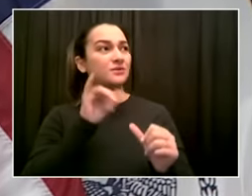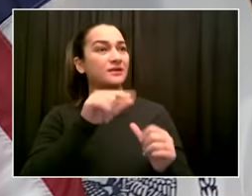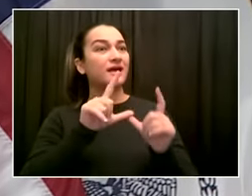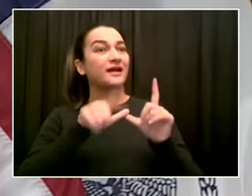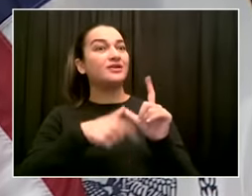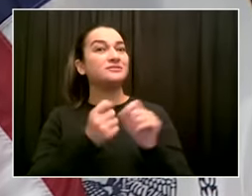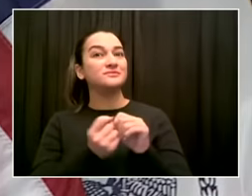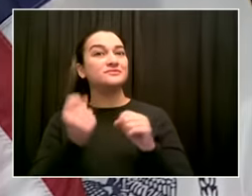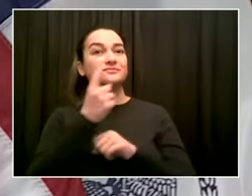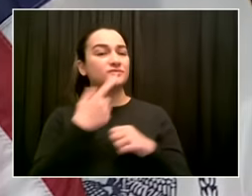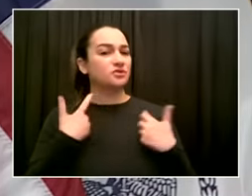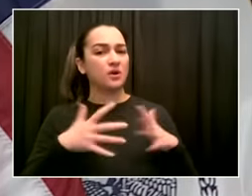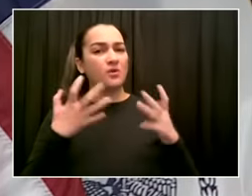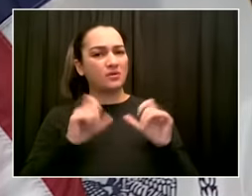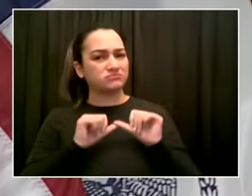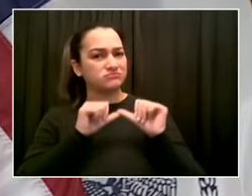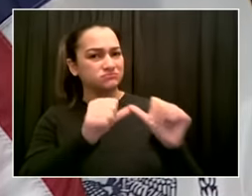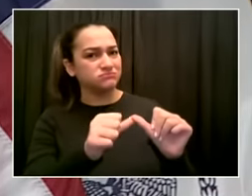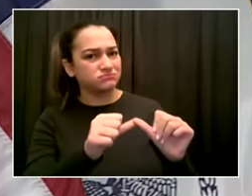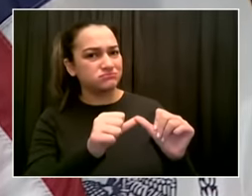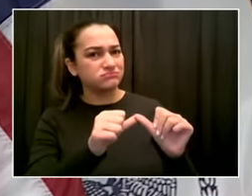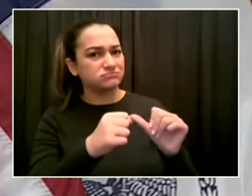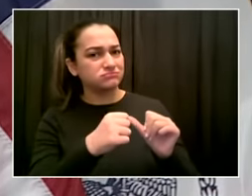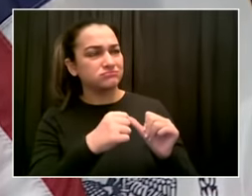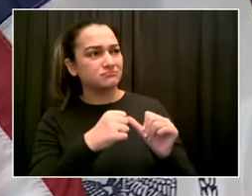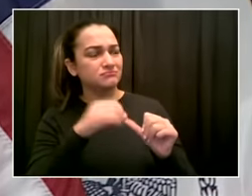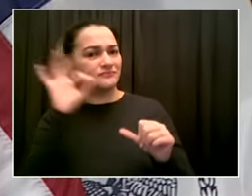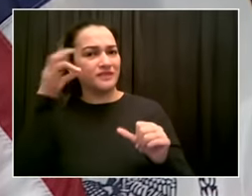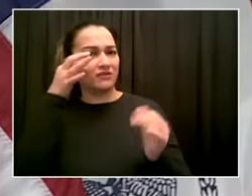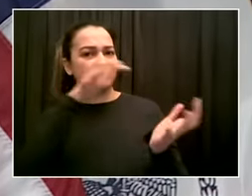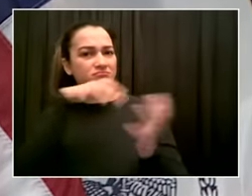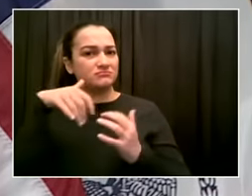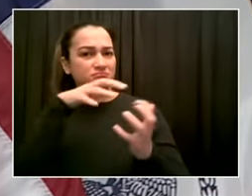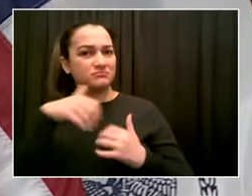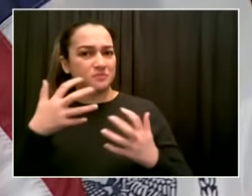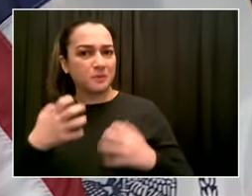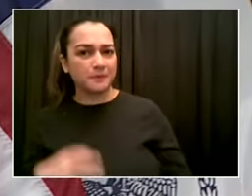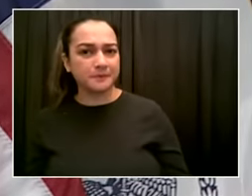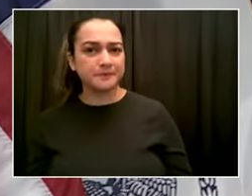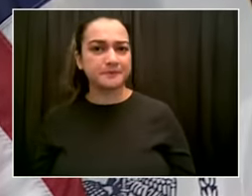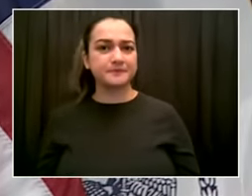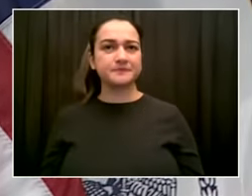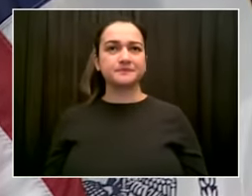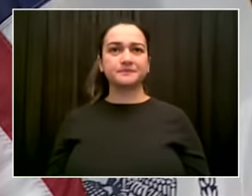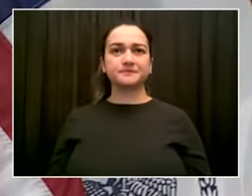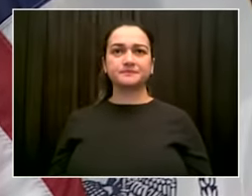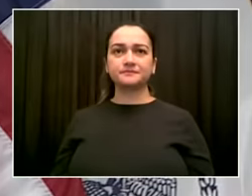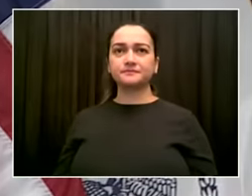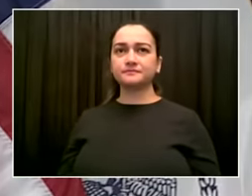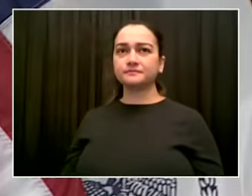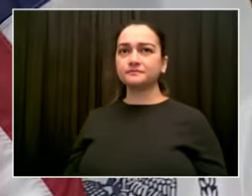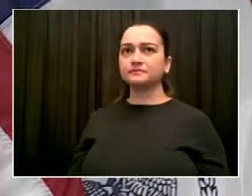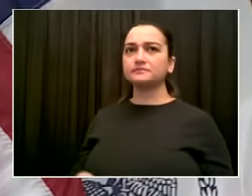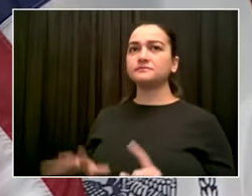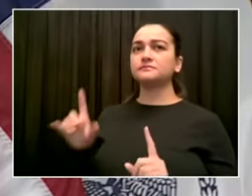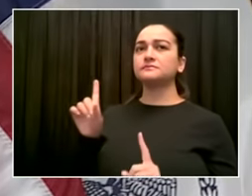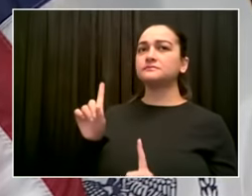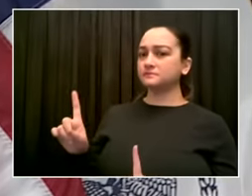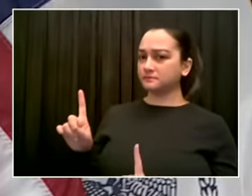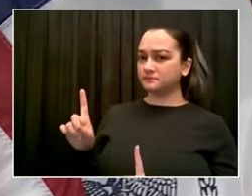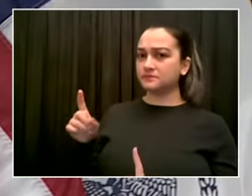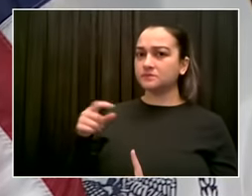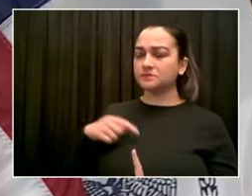Office of Management and Budget. Obviously, resiliency efforts are absolutely crucial for this city. They're going to be going on in a long, long time. When we've talked about resiliency before,